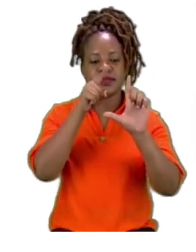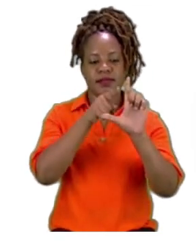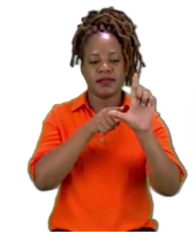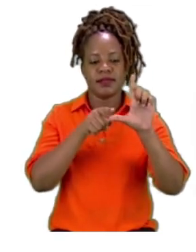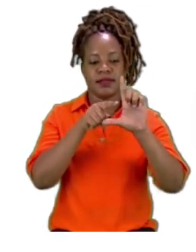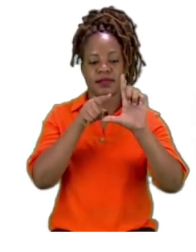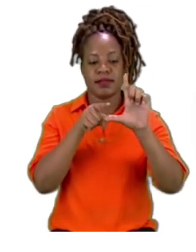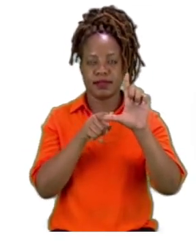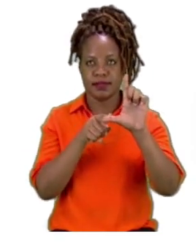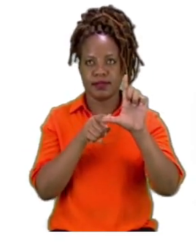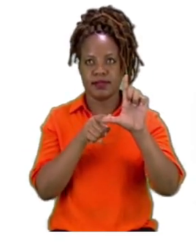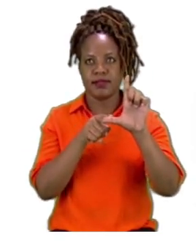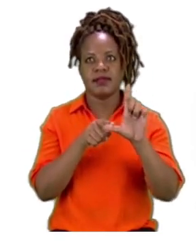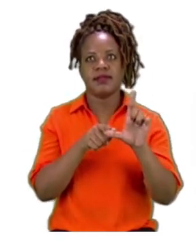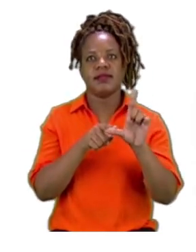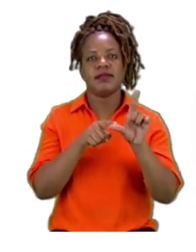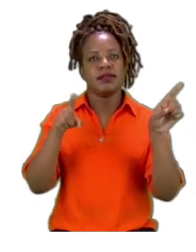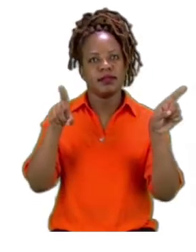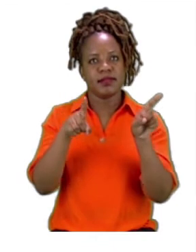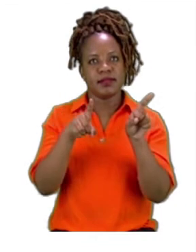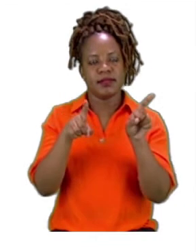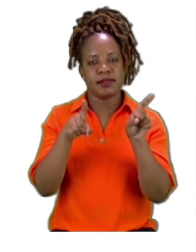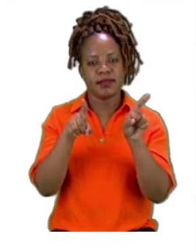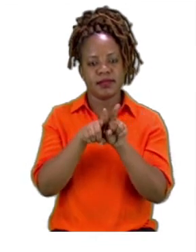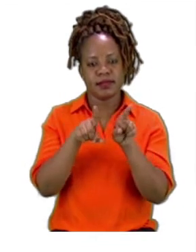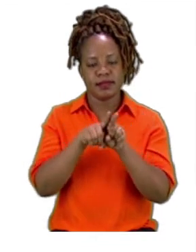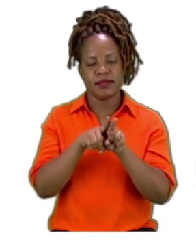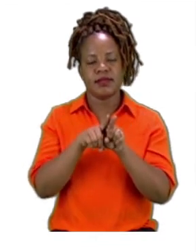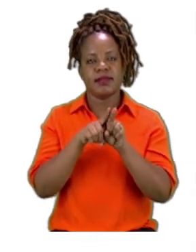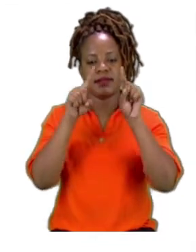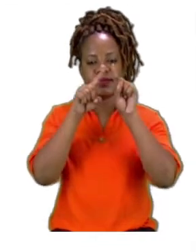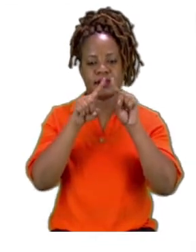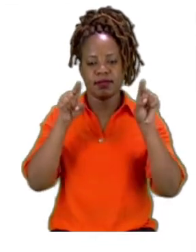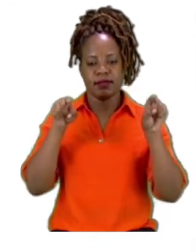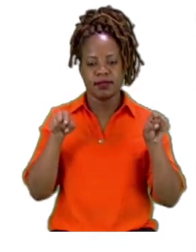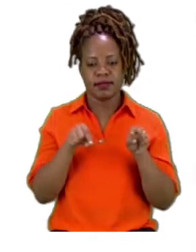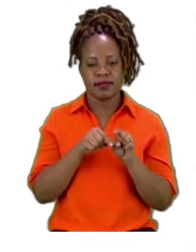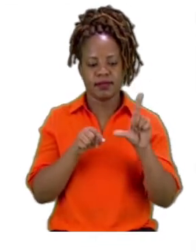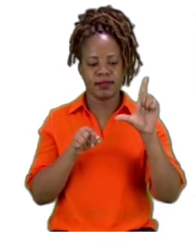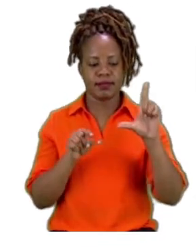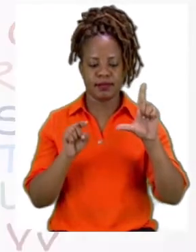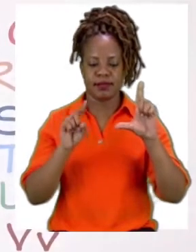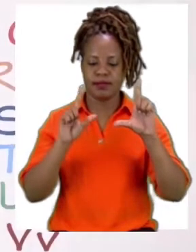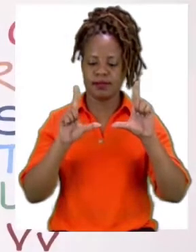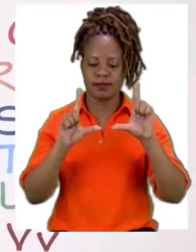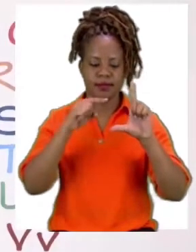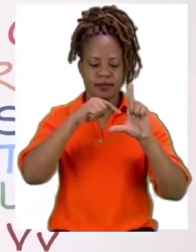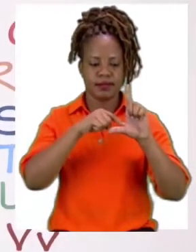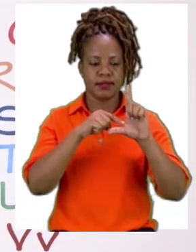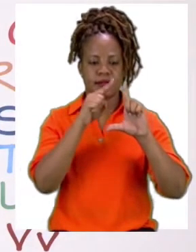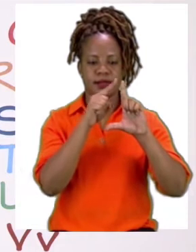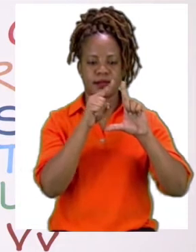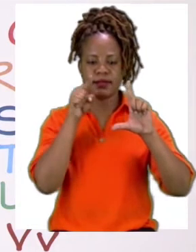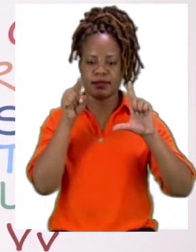And I want to explain that before we try and find the right angles. So let's take a look at the board. Now on